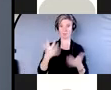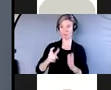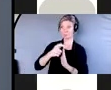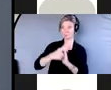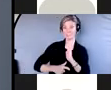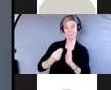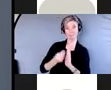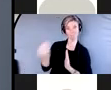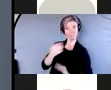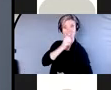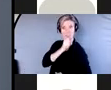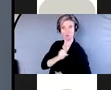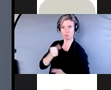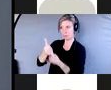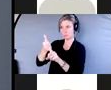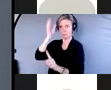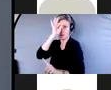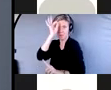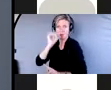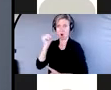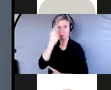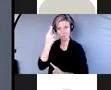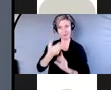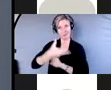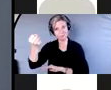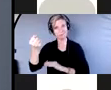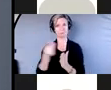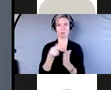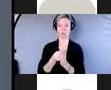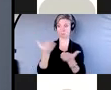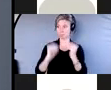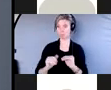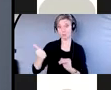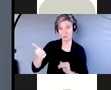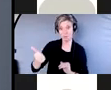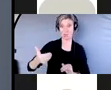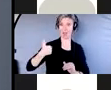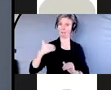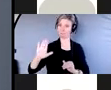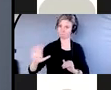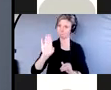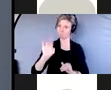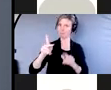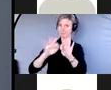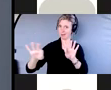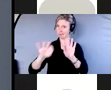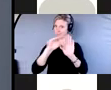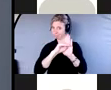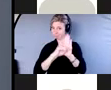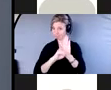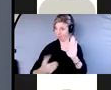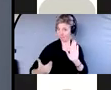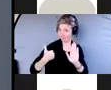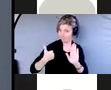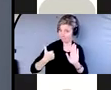you getting copies of your bank statements or your financial records? You're entitled to those. Even if someone has your power of attorney, you're still